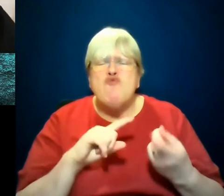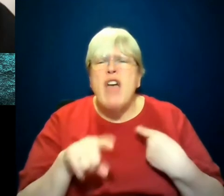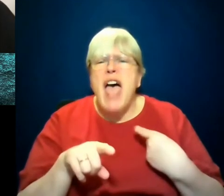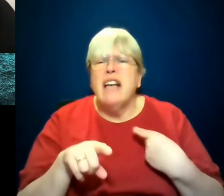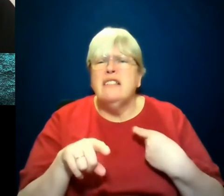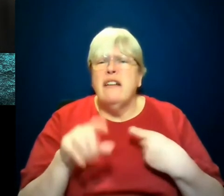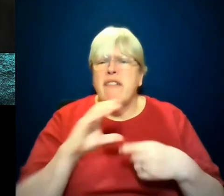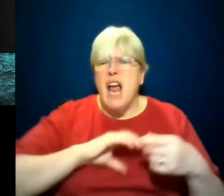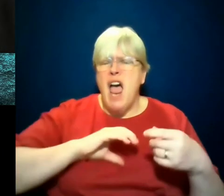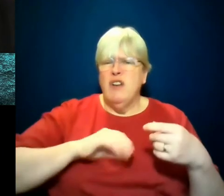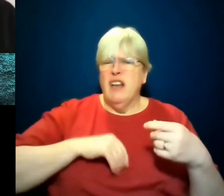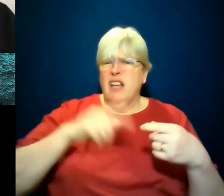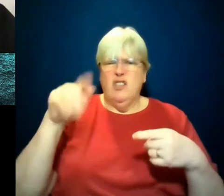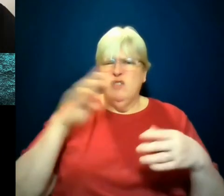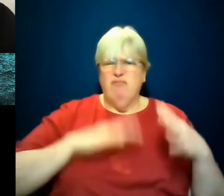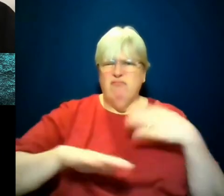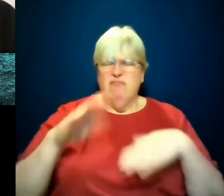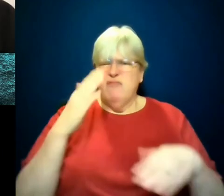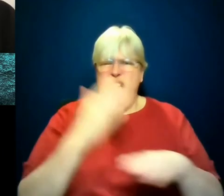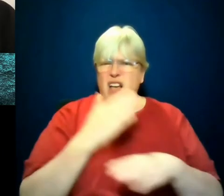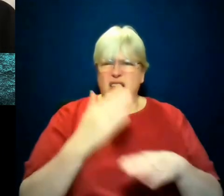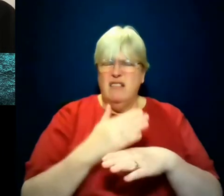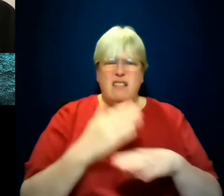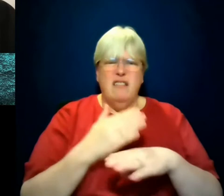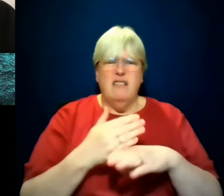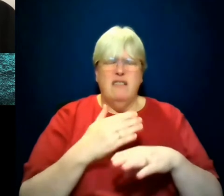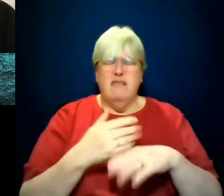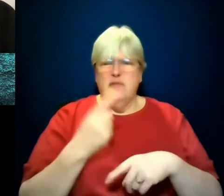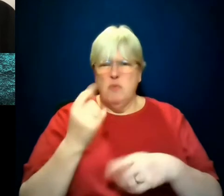progressive. He's not active. He's not going out and doing things. Here's the thing.